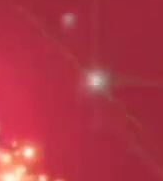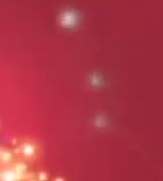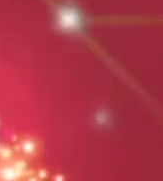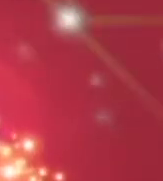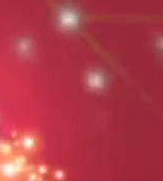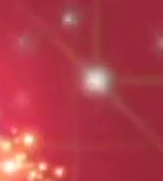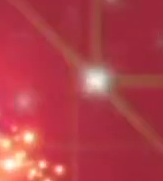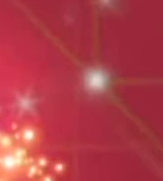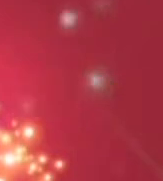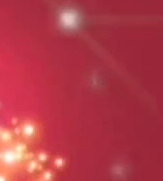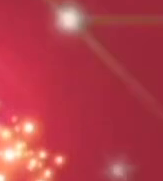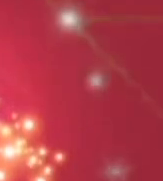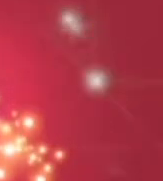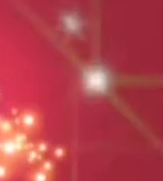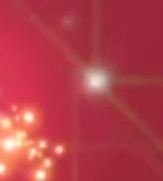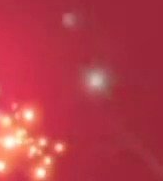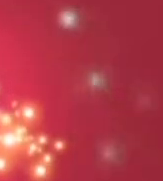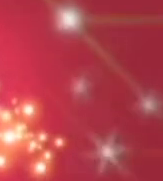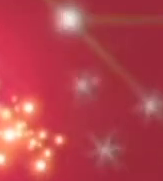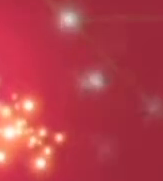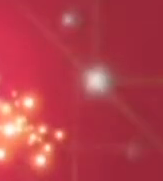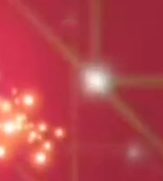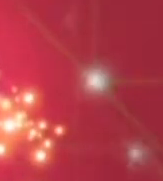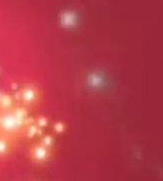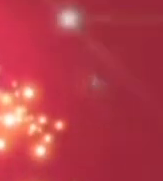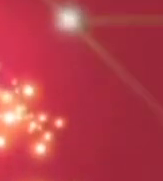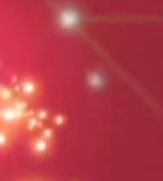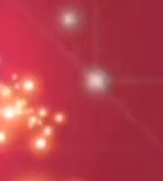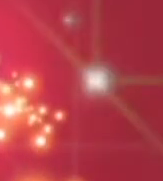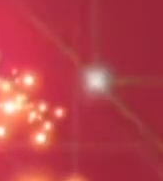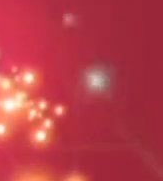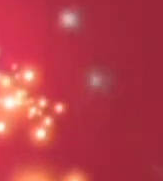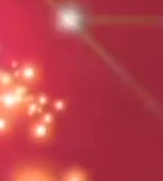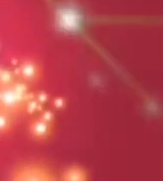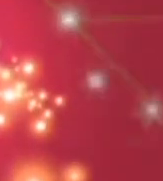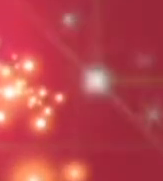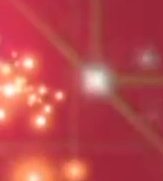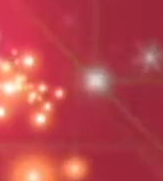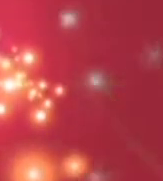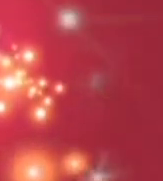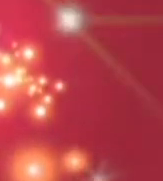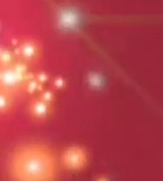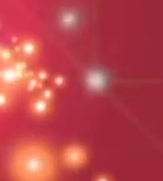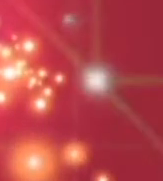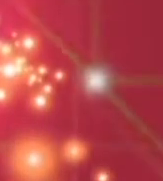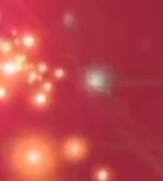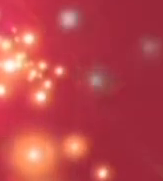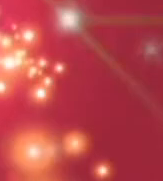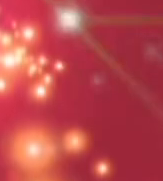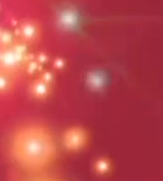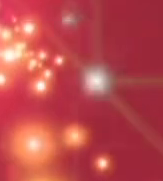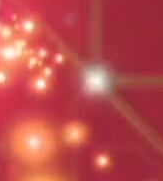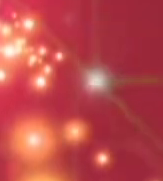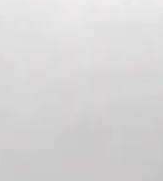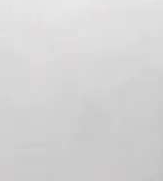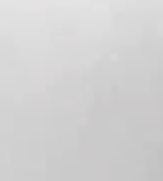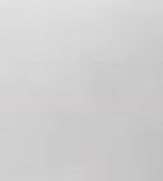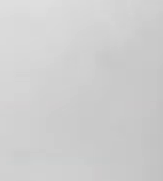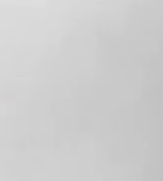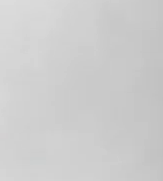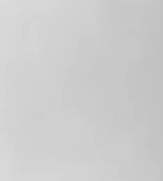Or the Hisense 536 litre French door fridge in stylish stainless steel for only $19.99.